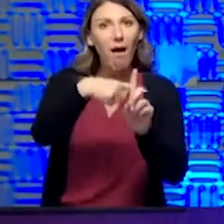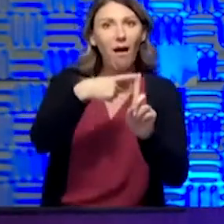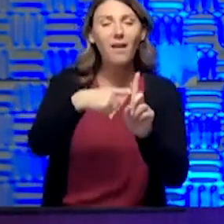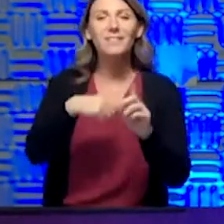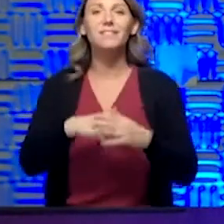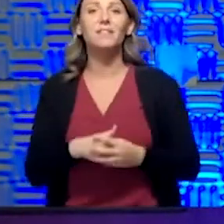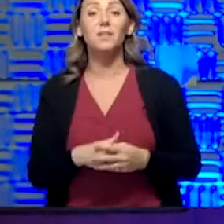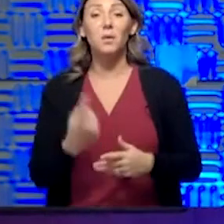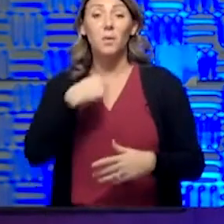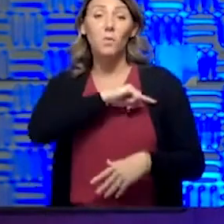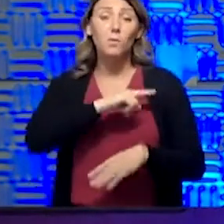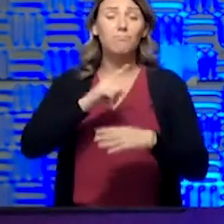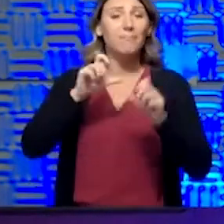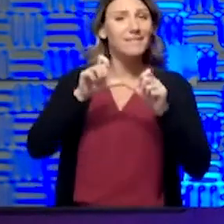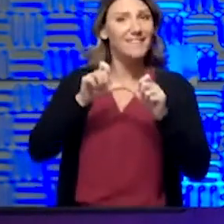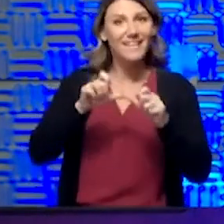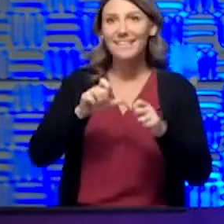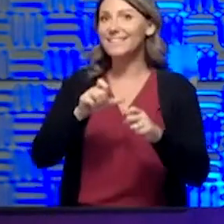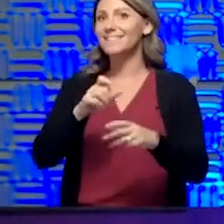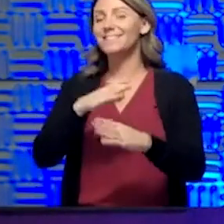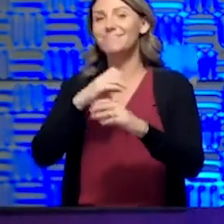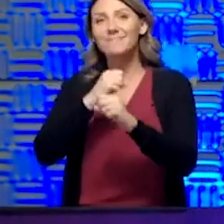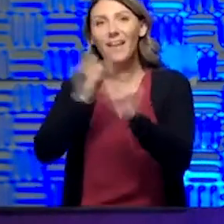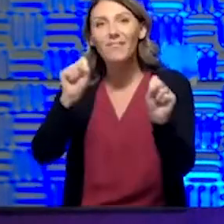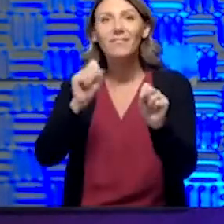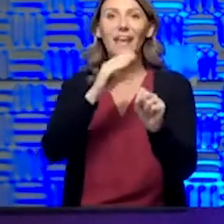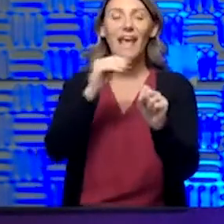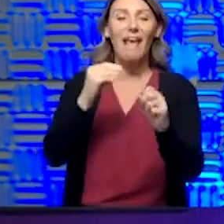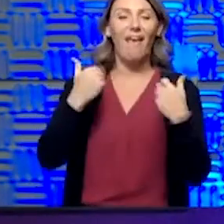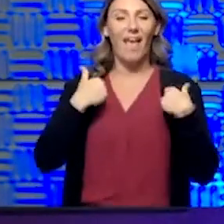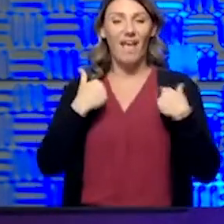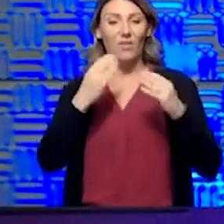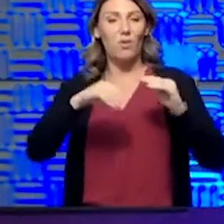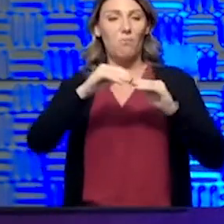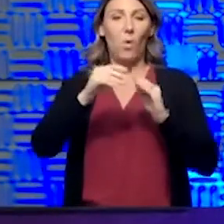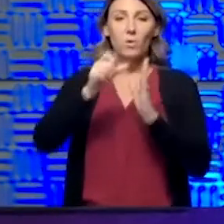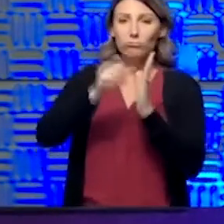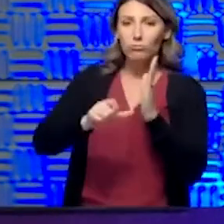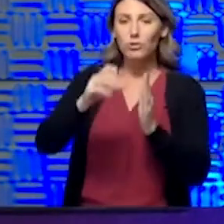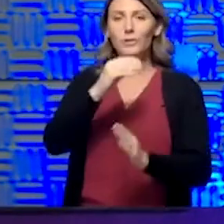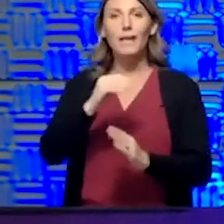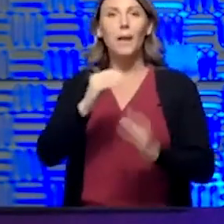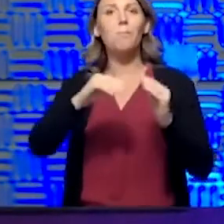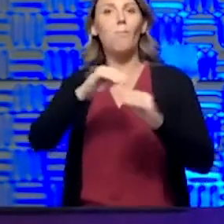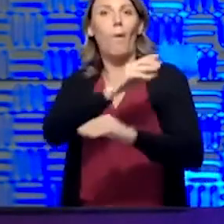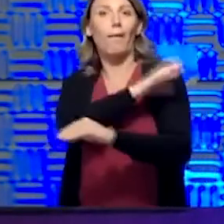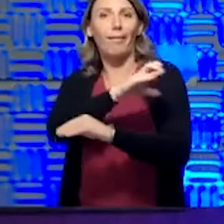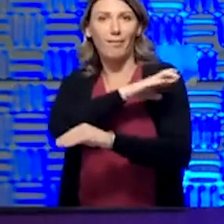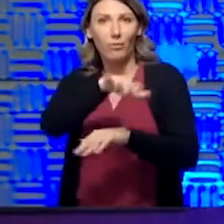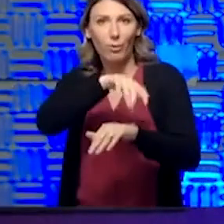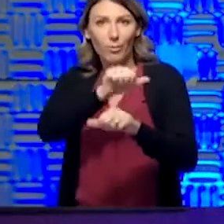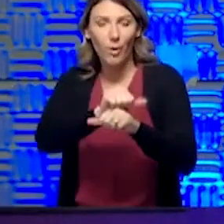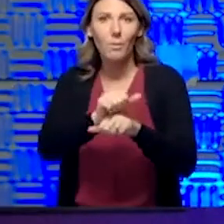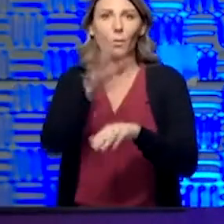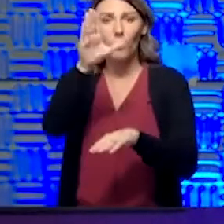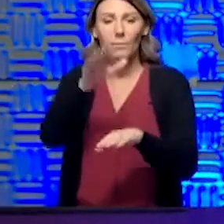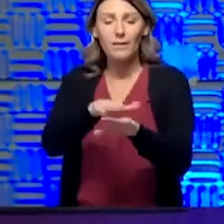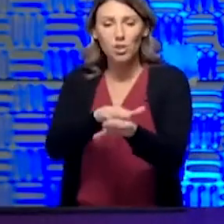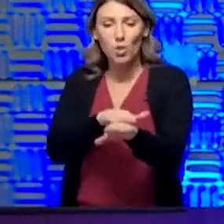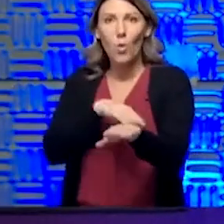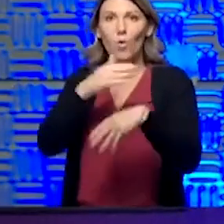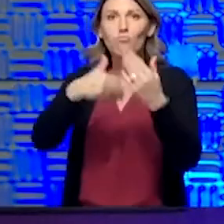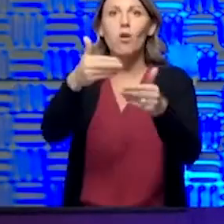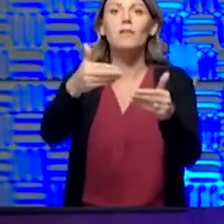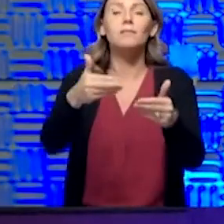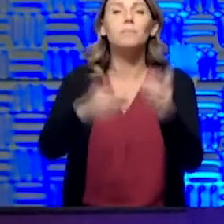started doing more surgeries. We're having more ambulatory visits. And that will be a slow, gradual process as we rebuild that volume. And most of all, we